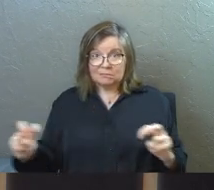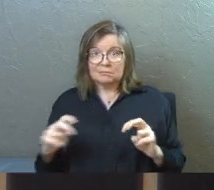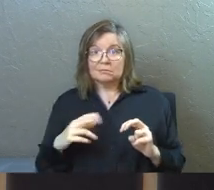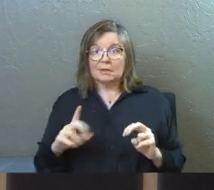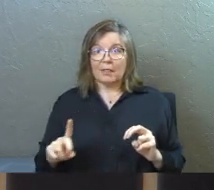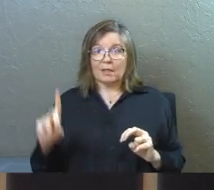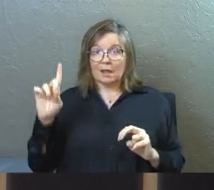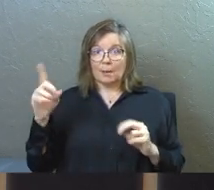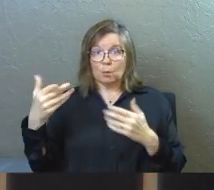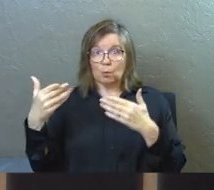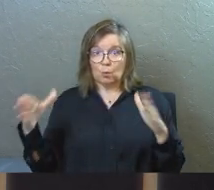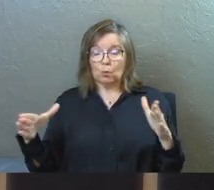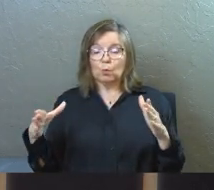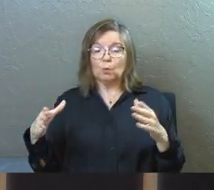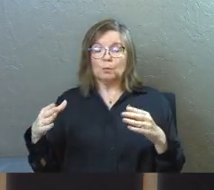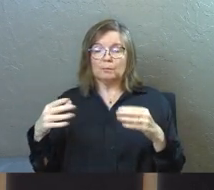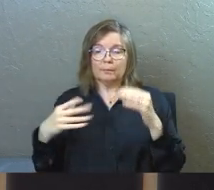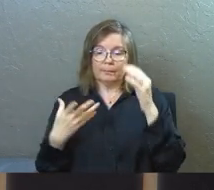upper room,